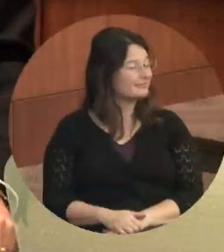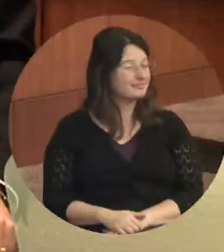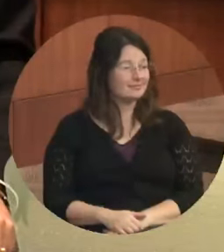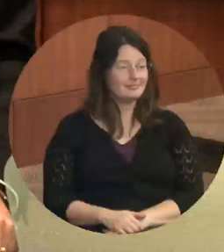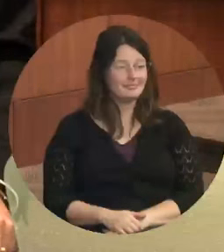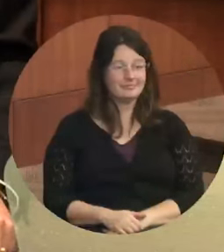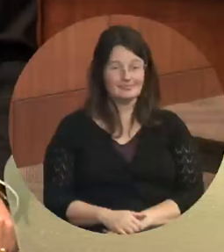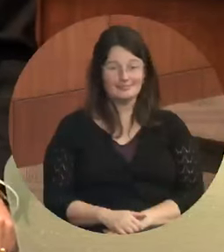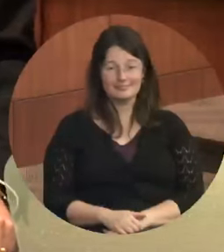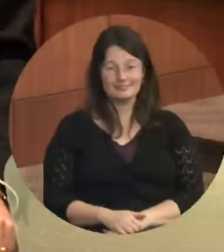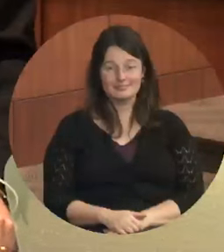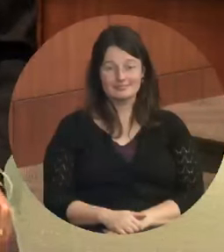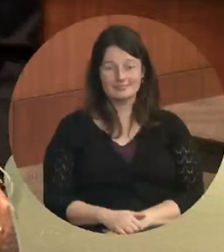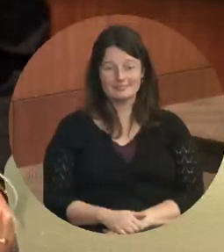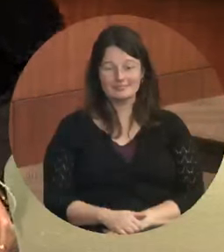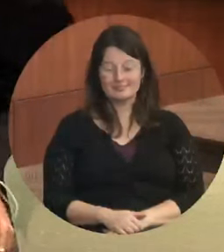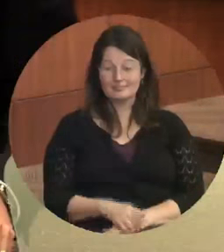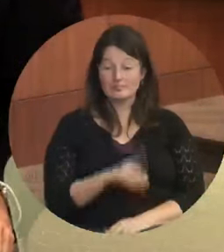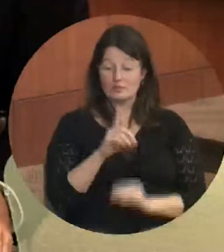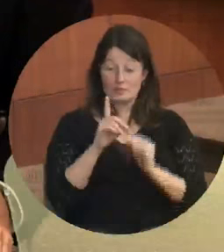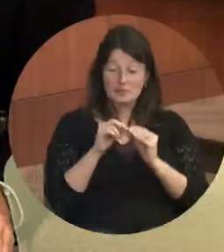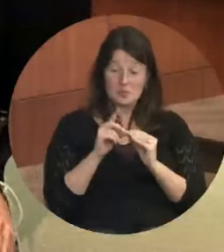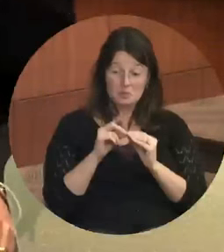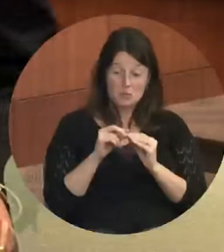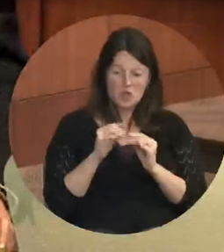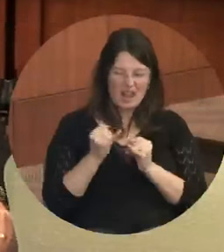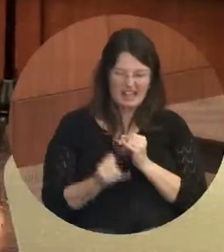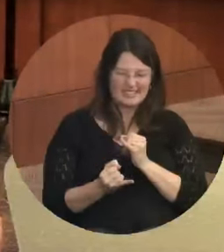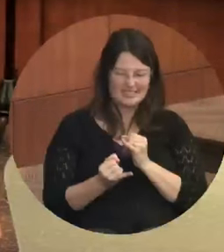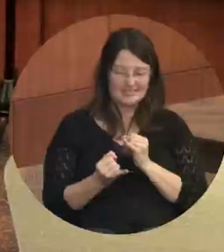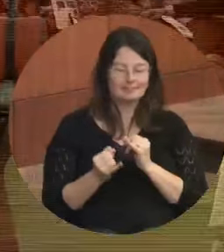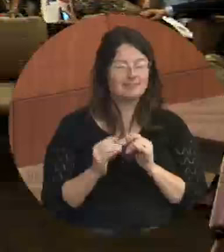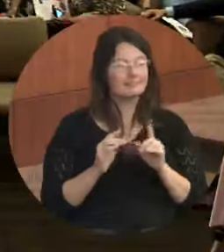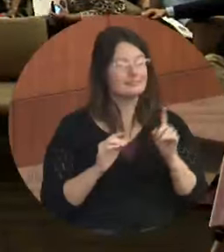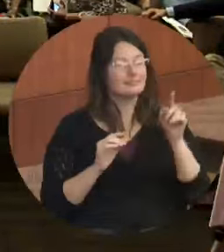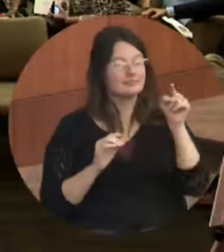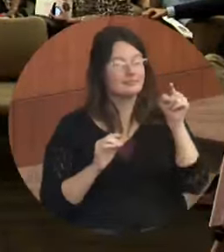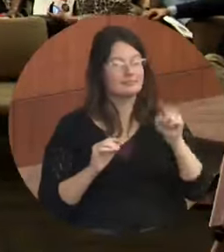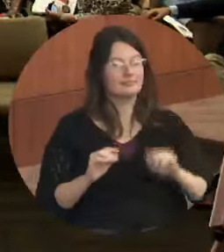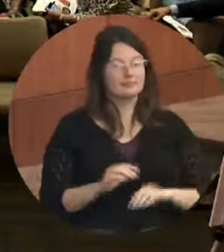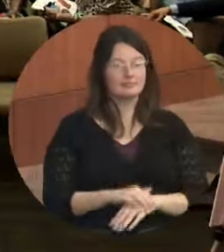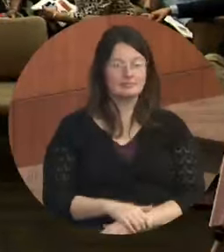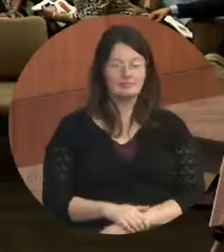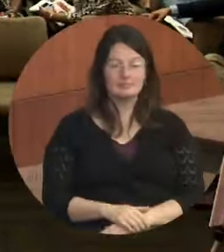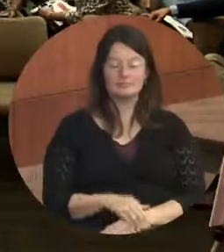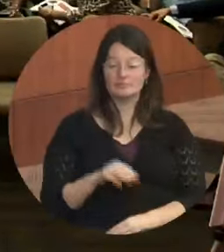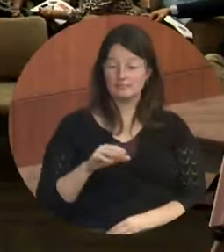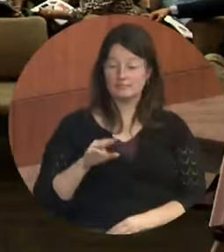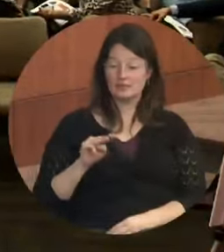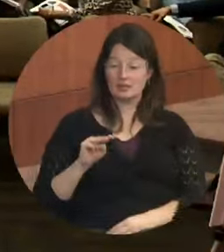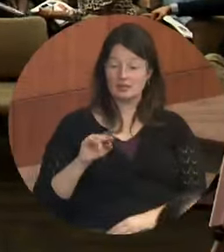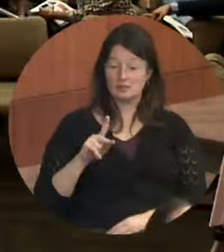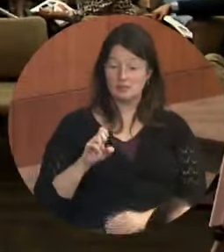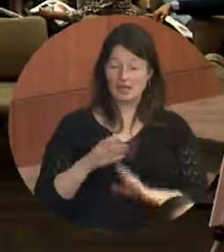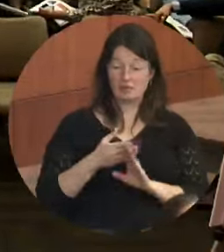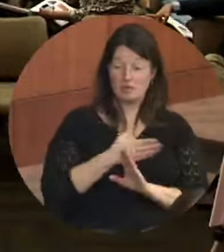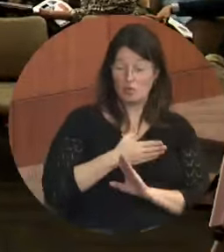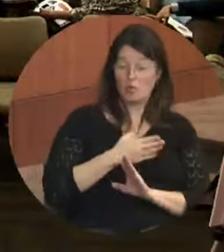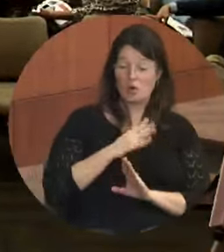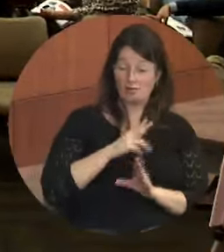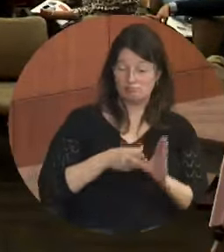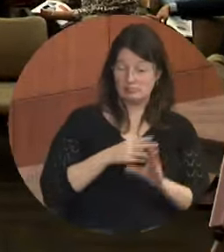so, uh, is there one more? Okay, one last. There you are. I was on city council. I